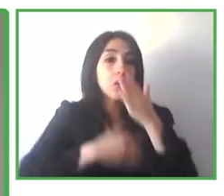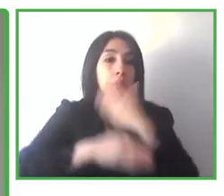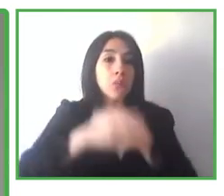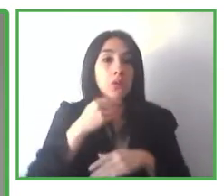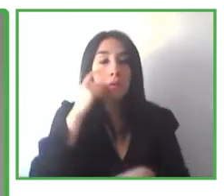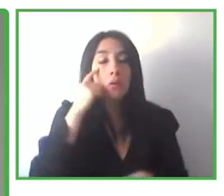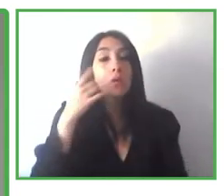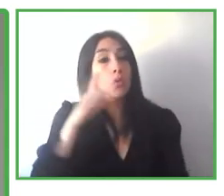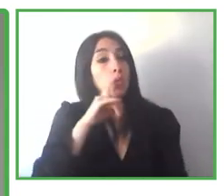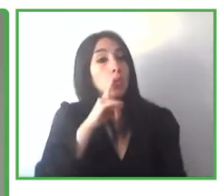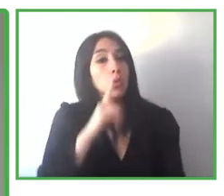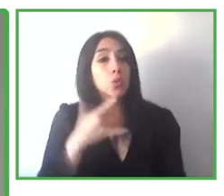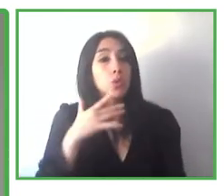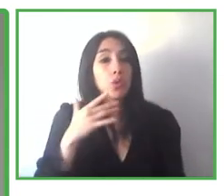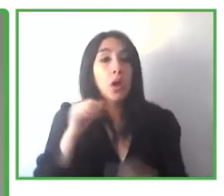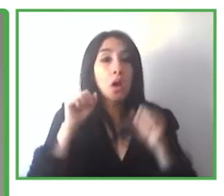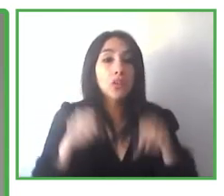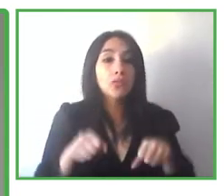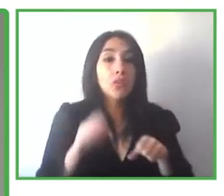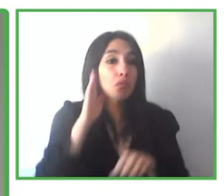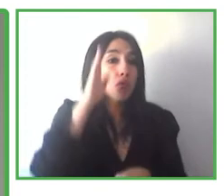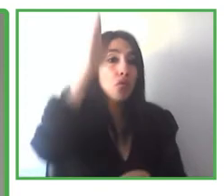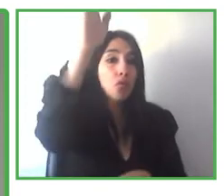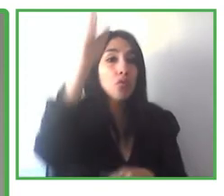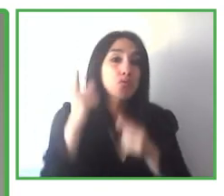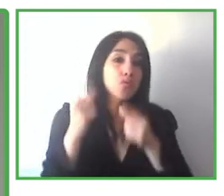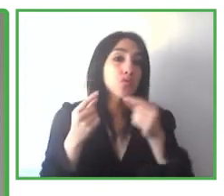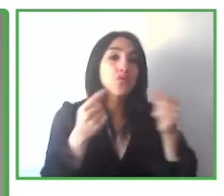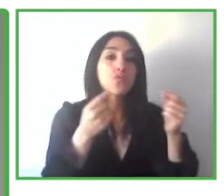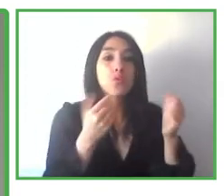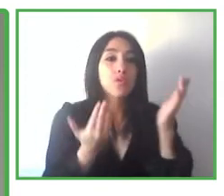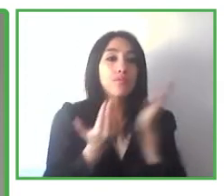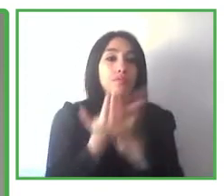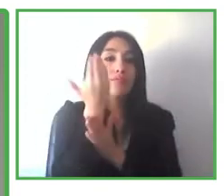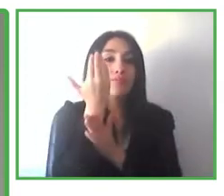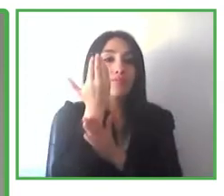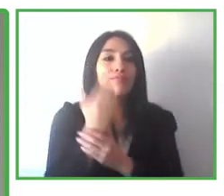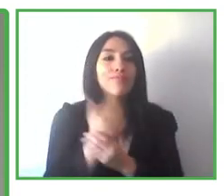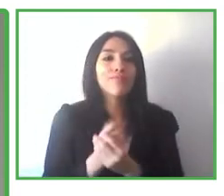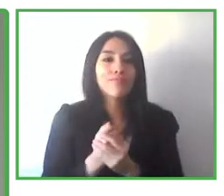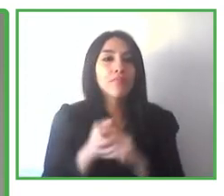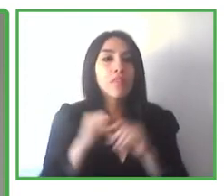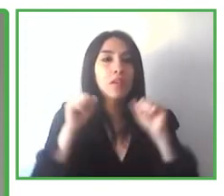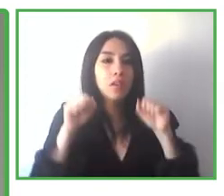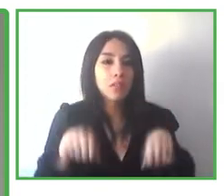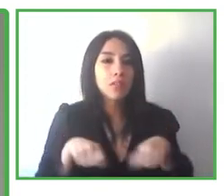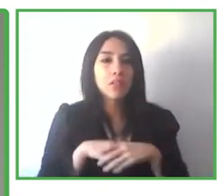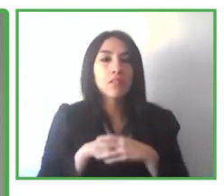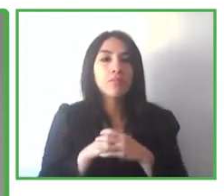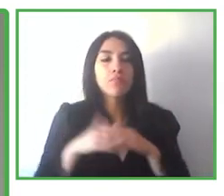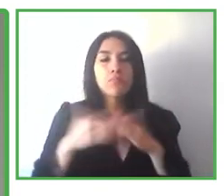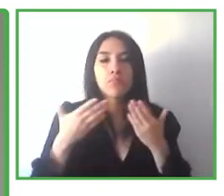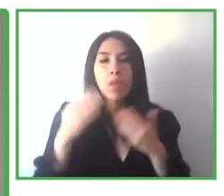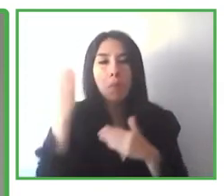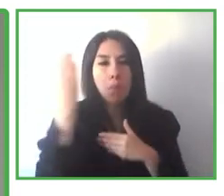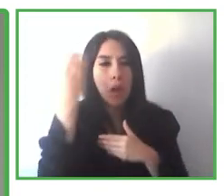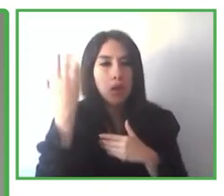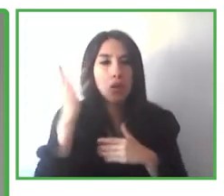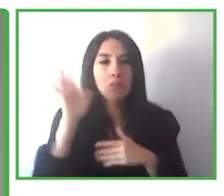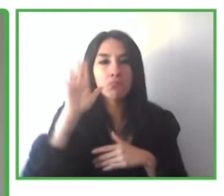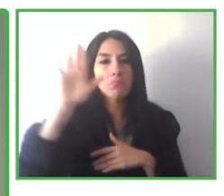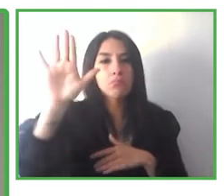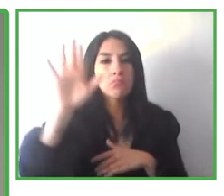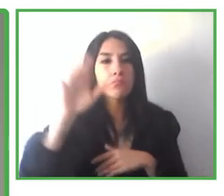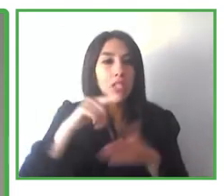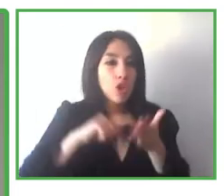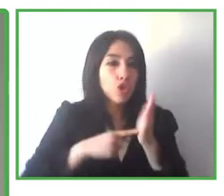people with disabilities and also to be able to create new possibilities based on your technology. So the